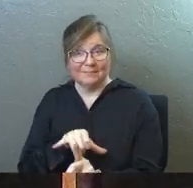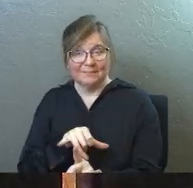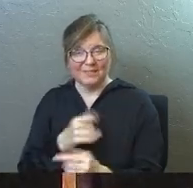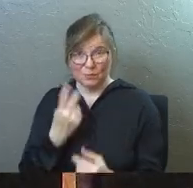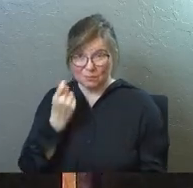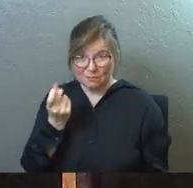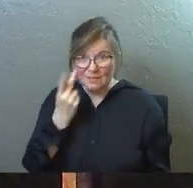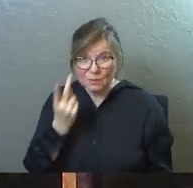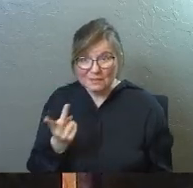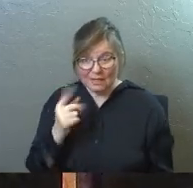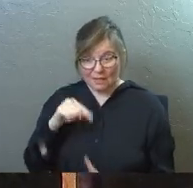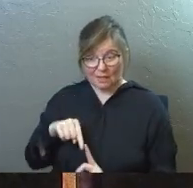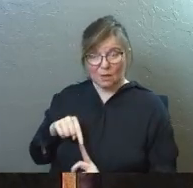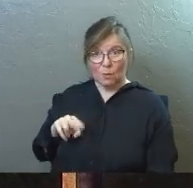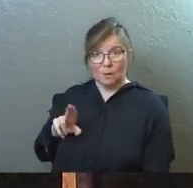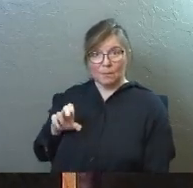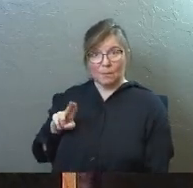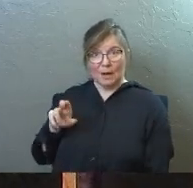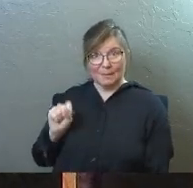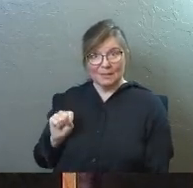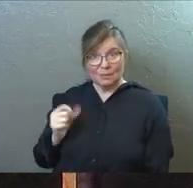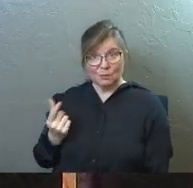Now do you see what Barnabas was doing?